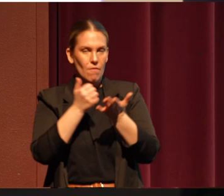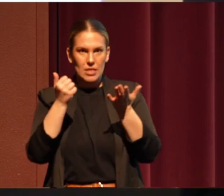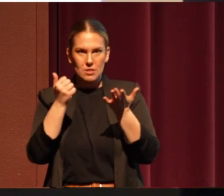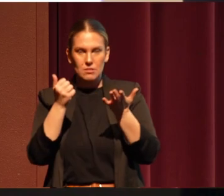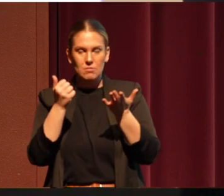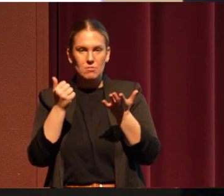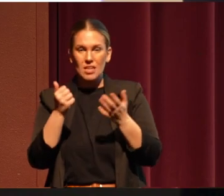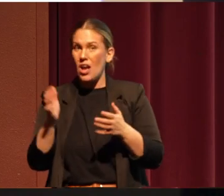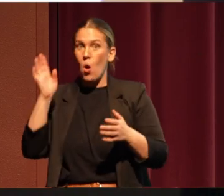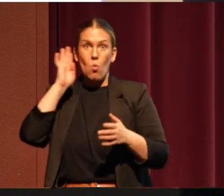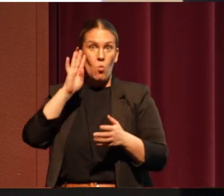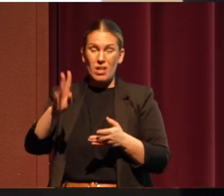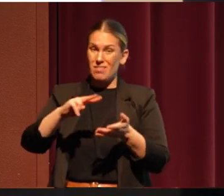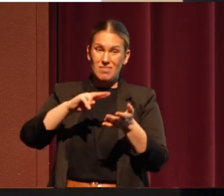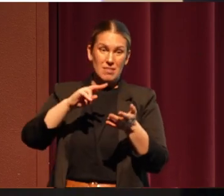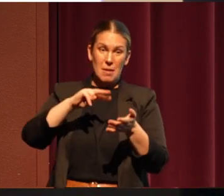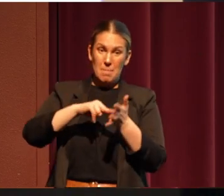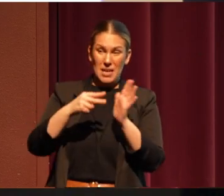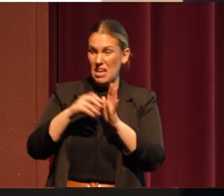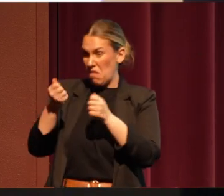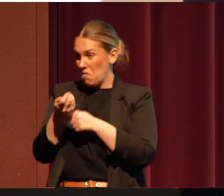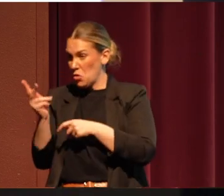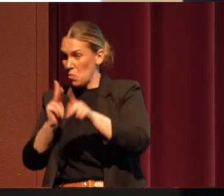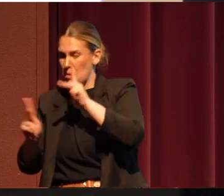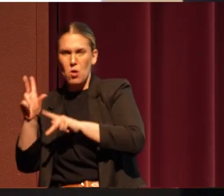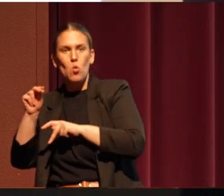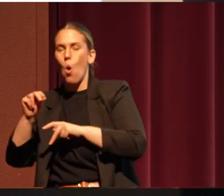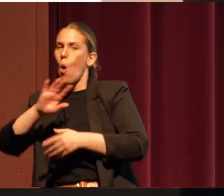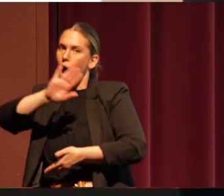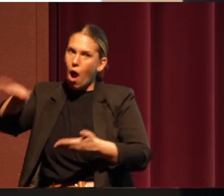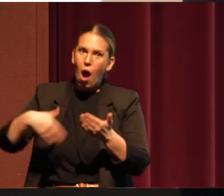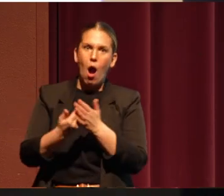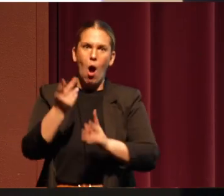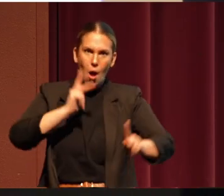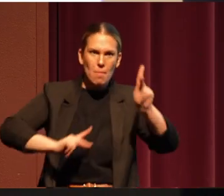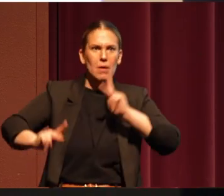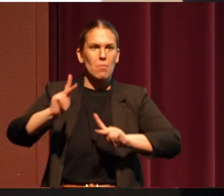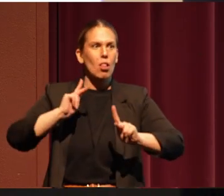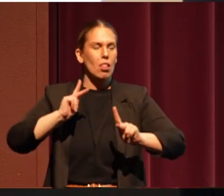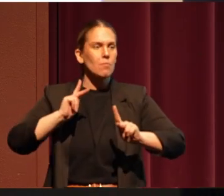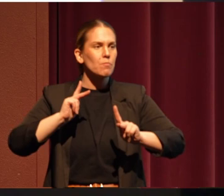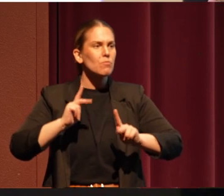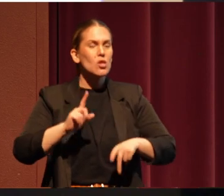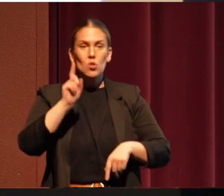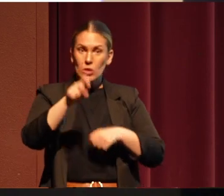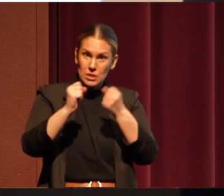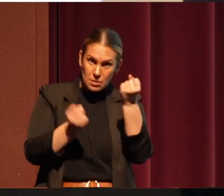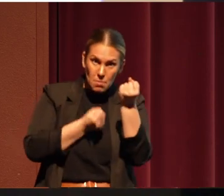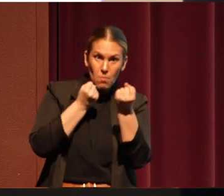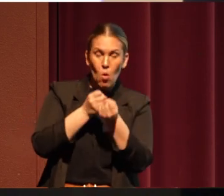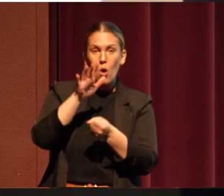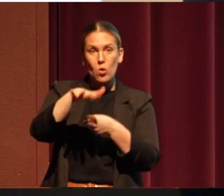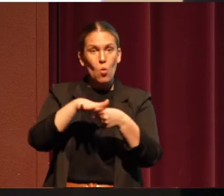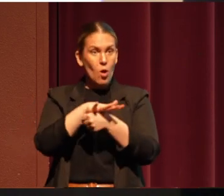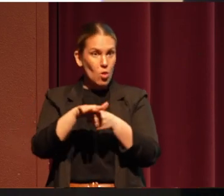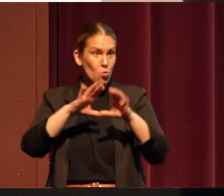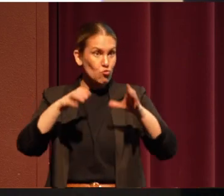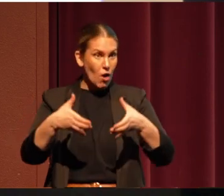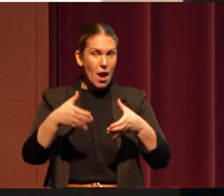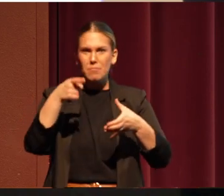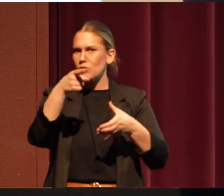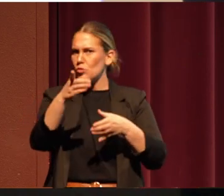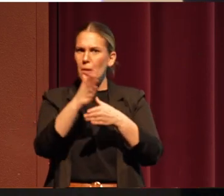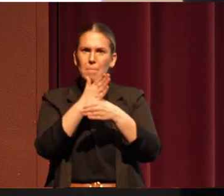collective fail. You can also support local tribes. You happen to have the privilege of being right in between two of them.